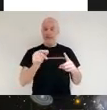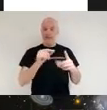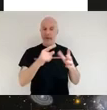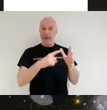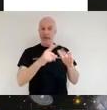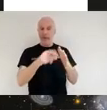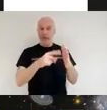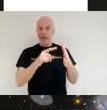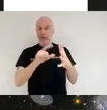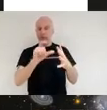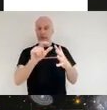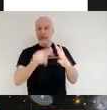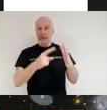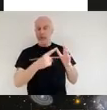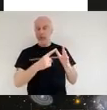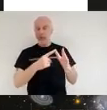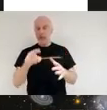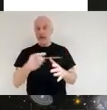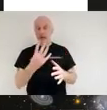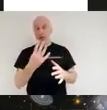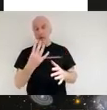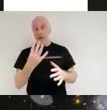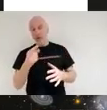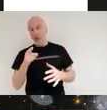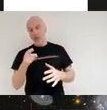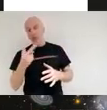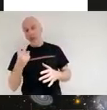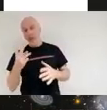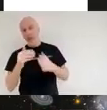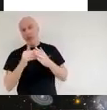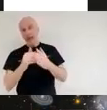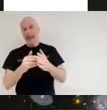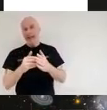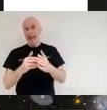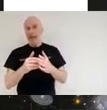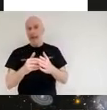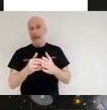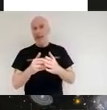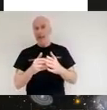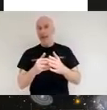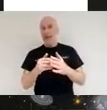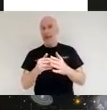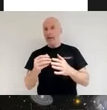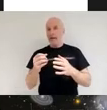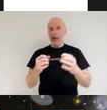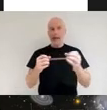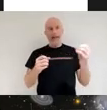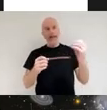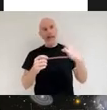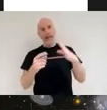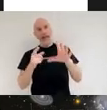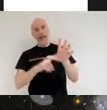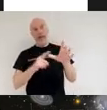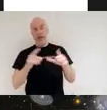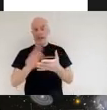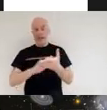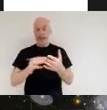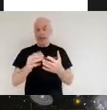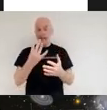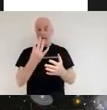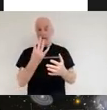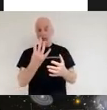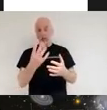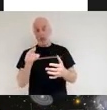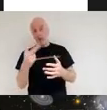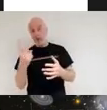light years away so the light from that star has taken 4.2 years to get to us the further away